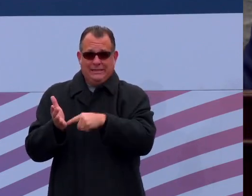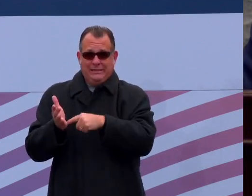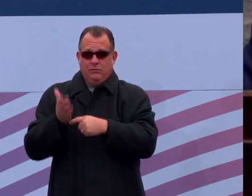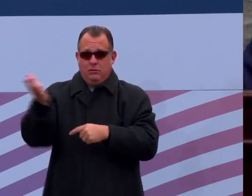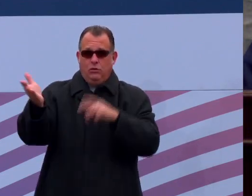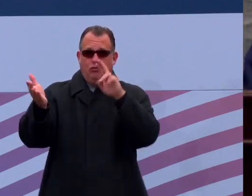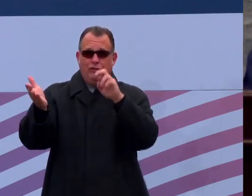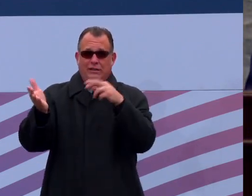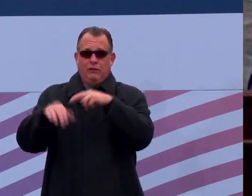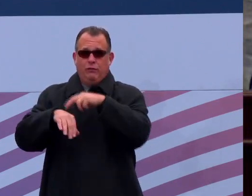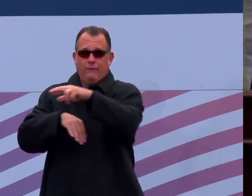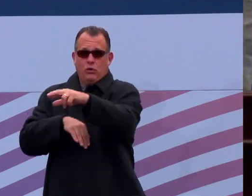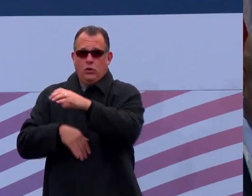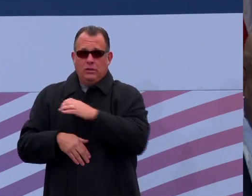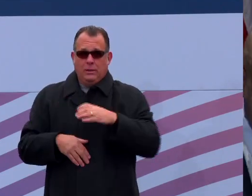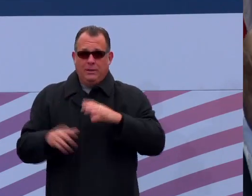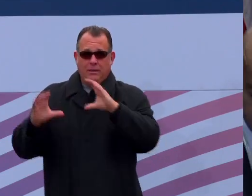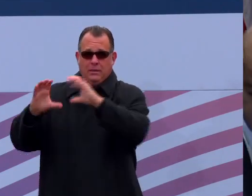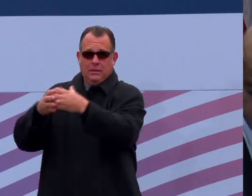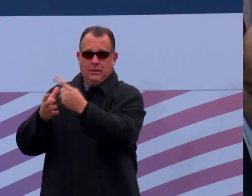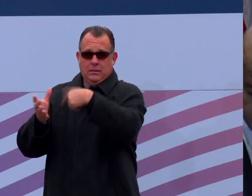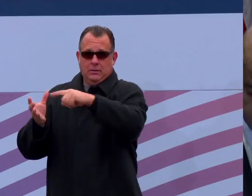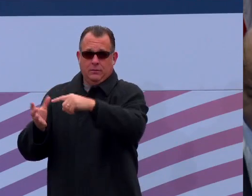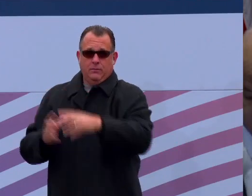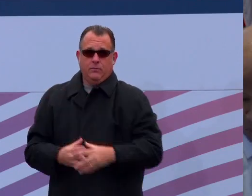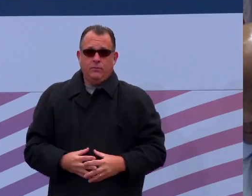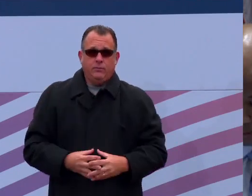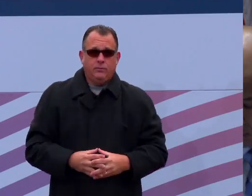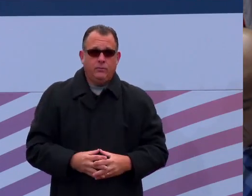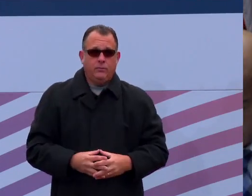on Appropriations. Senator Pittman moves that Senate Bill 126